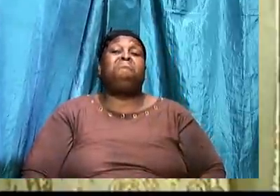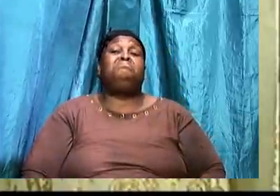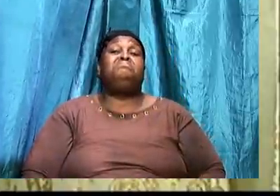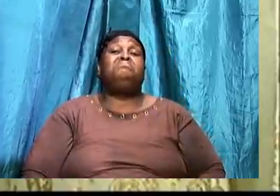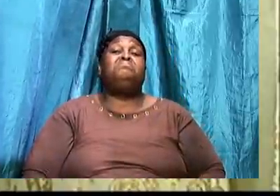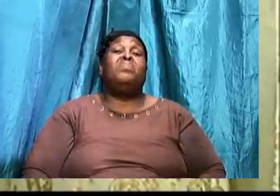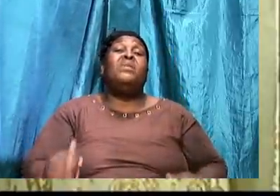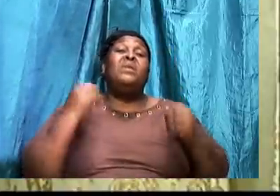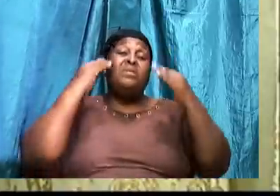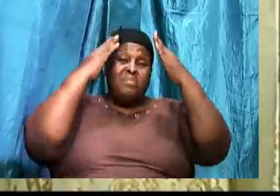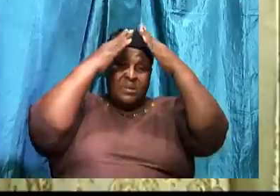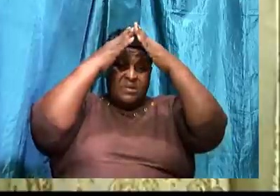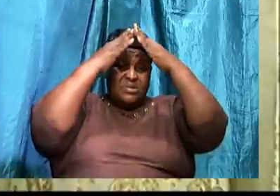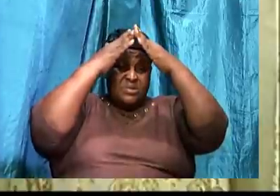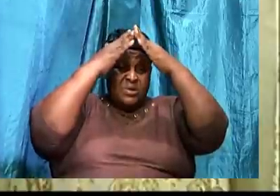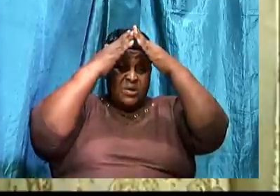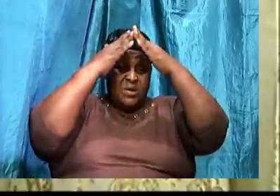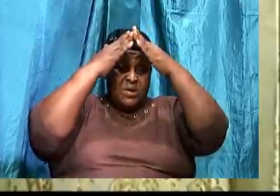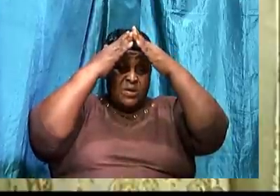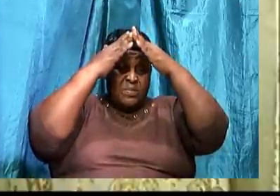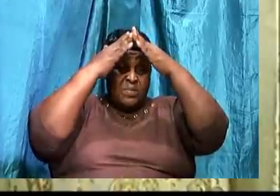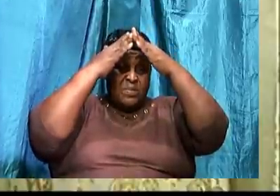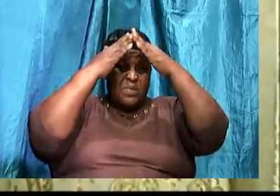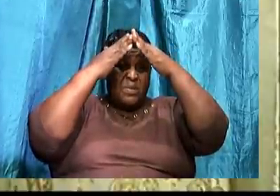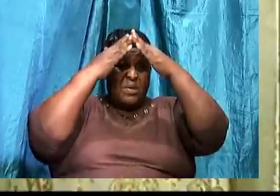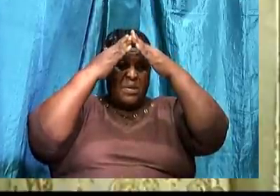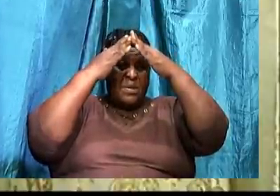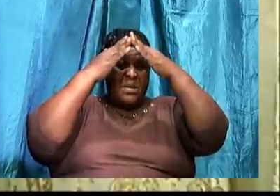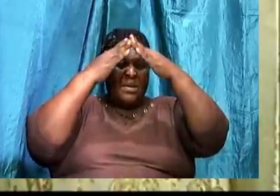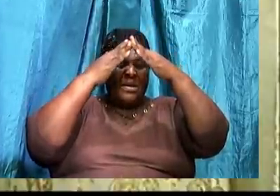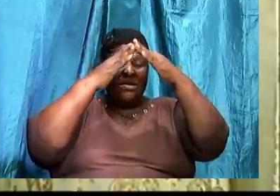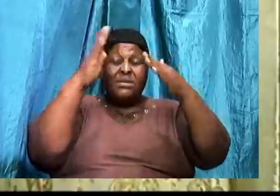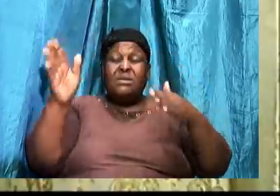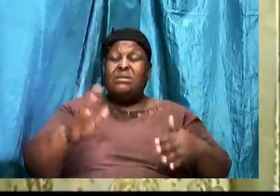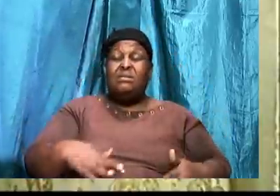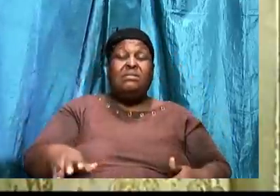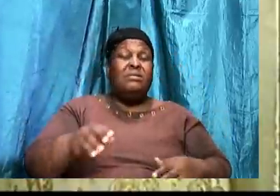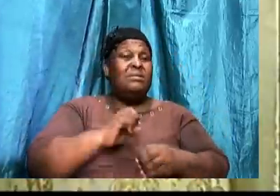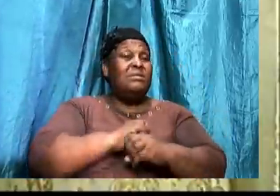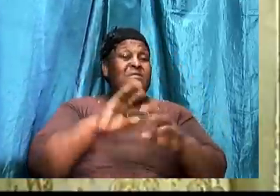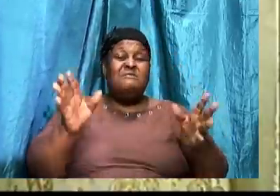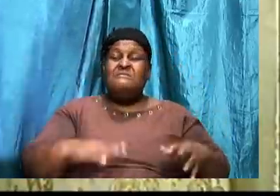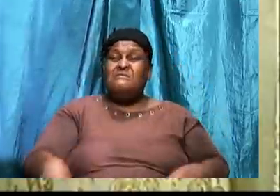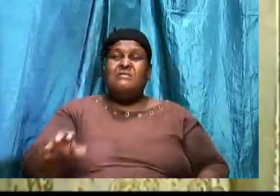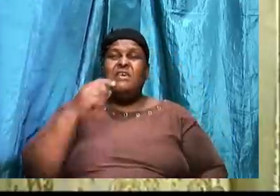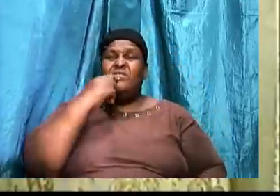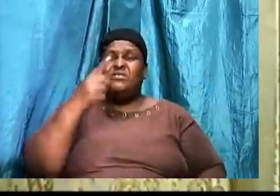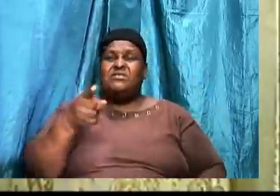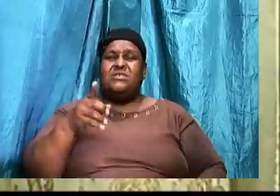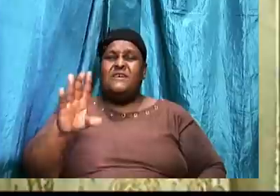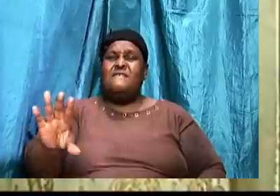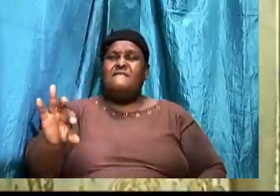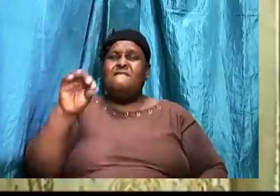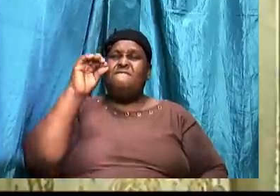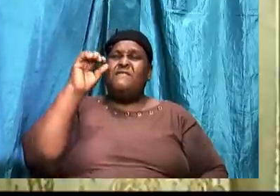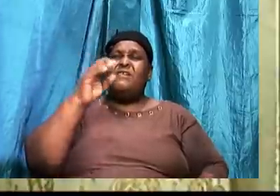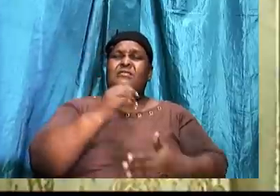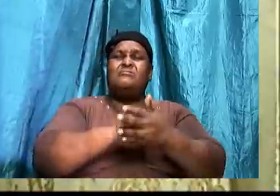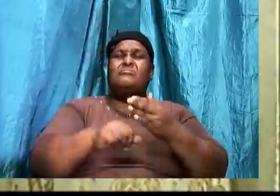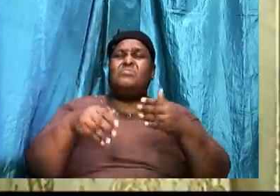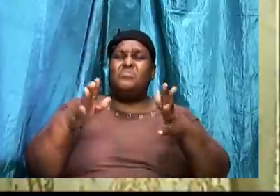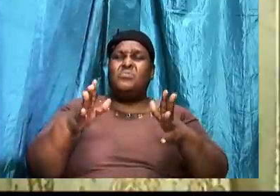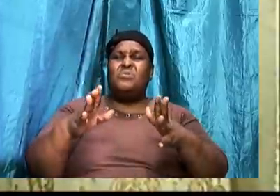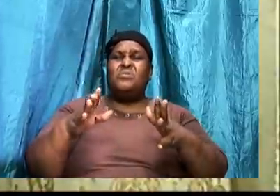Bishop Daly did not say to me. Brother Bailey. Find some way. To put. In what you are teaching.